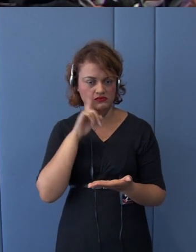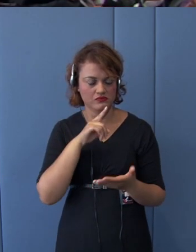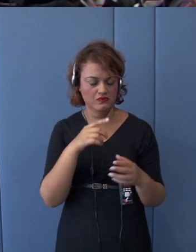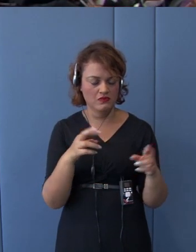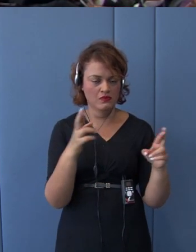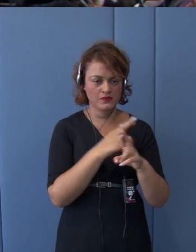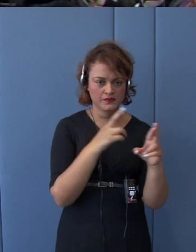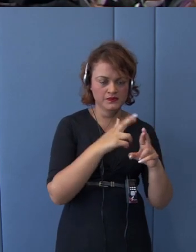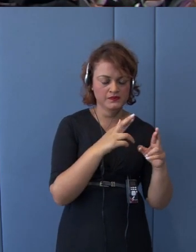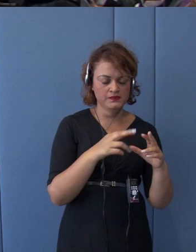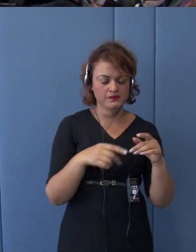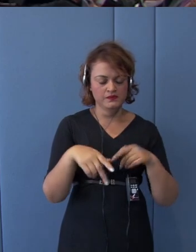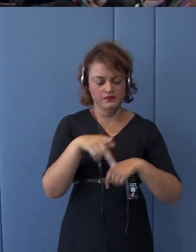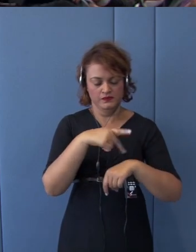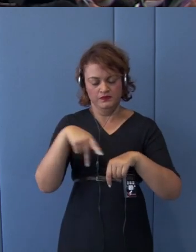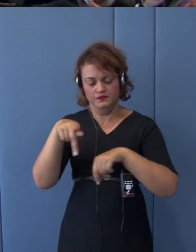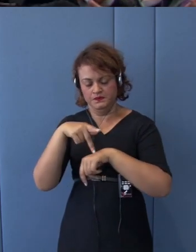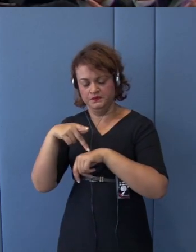quite smooth.